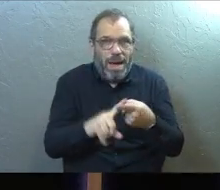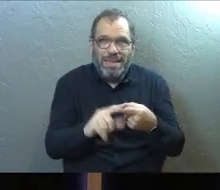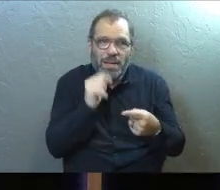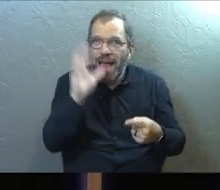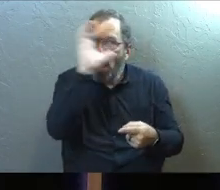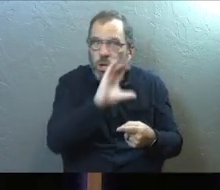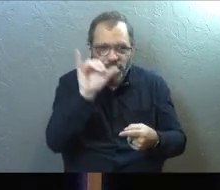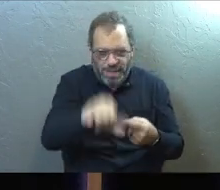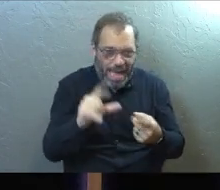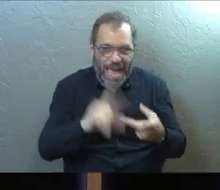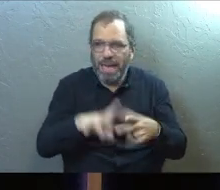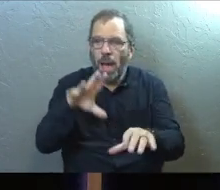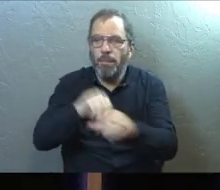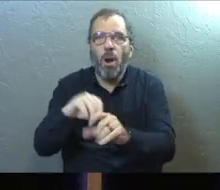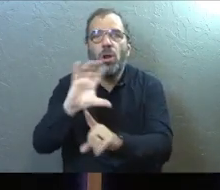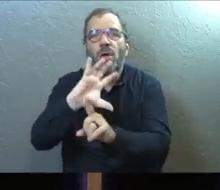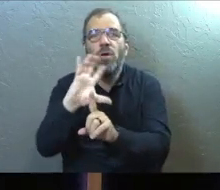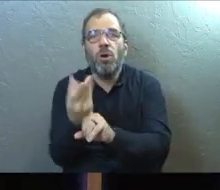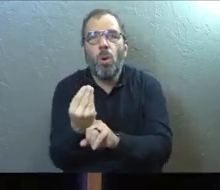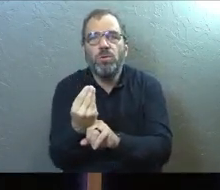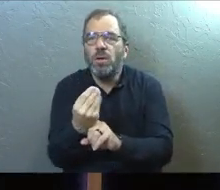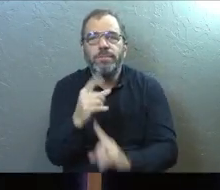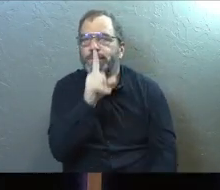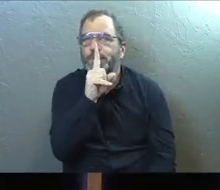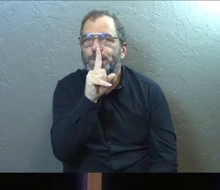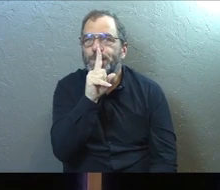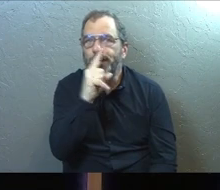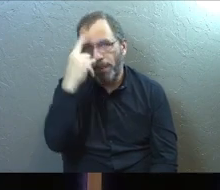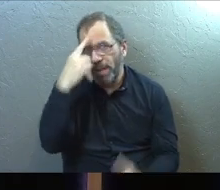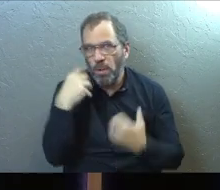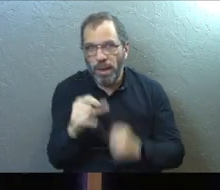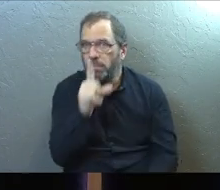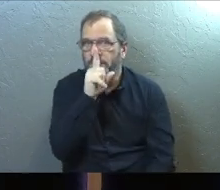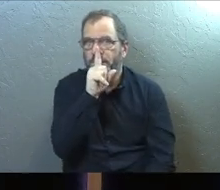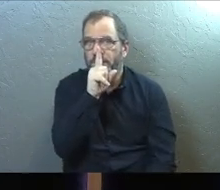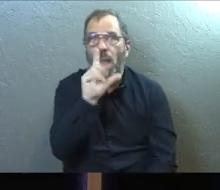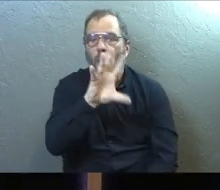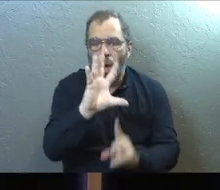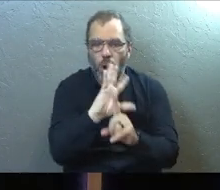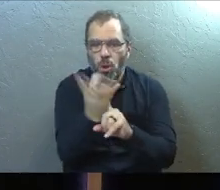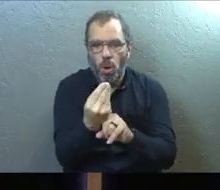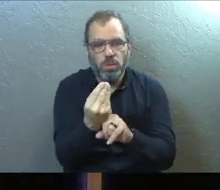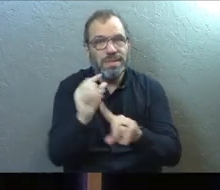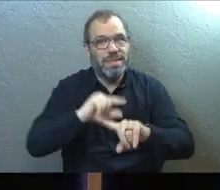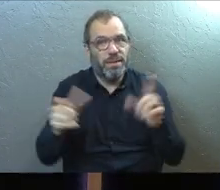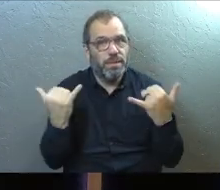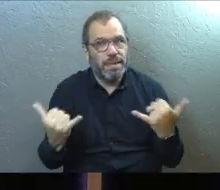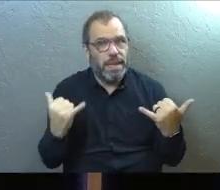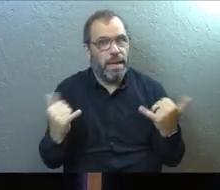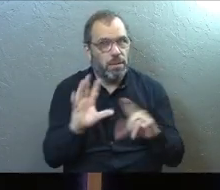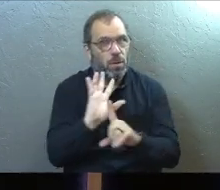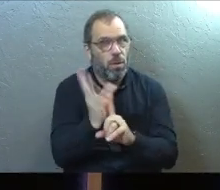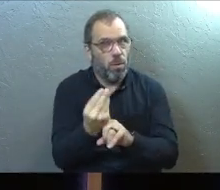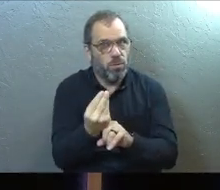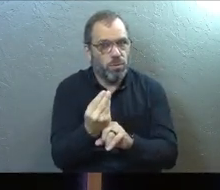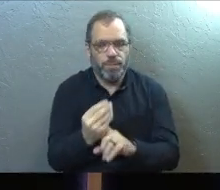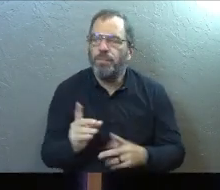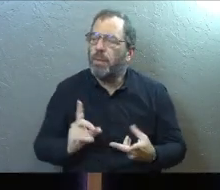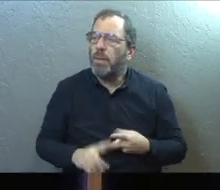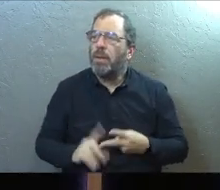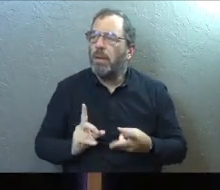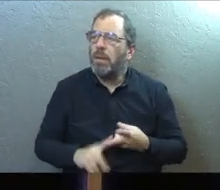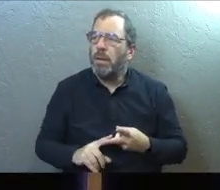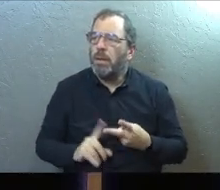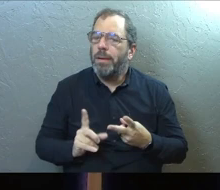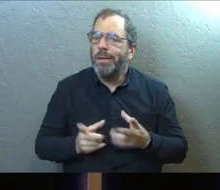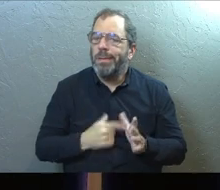wasn't looking for it. And I was part of a culture at the time where we didn't really talk about that very much at all. Culture has gotten quite a bit different now, but also